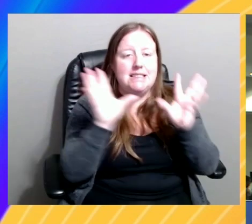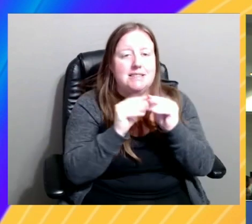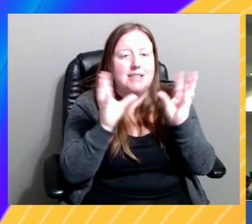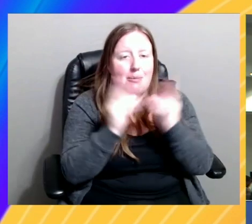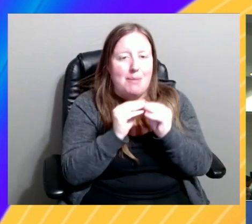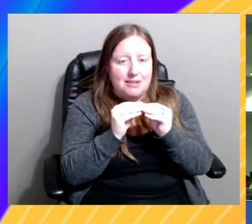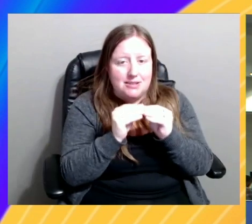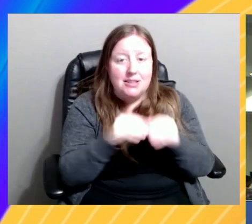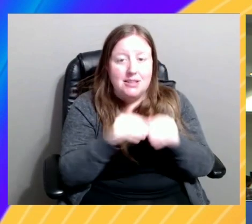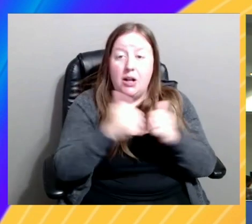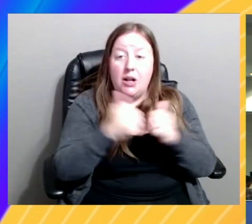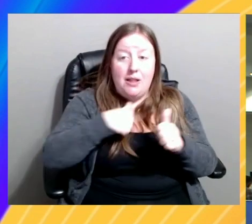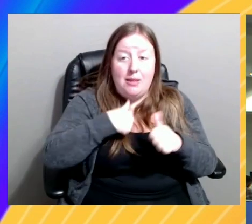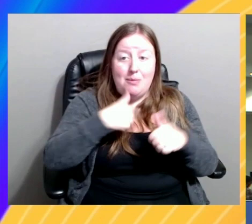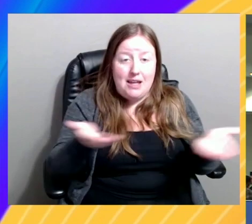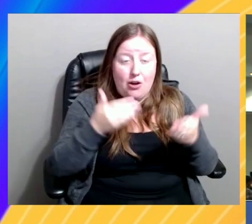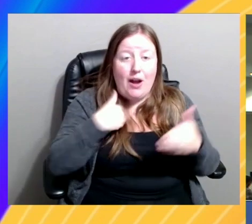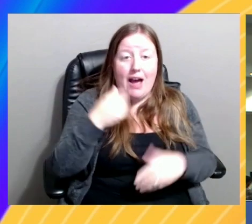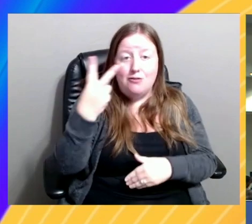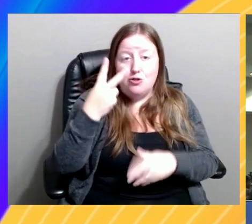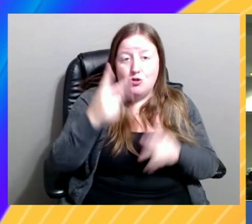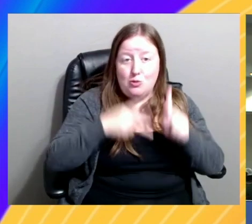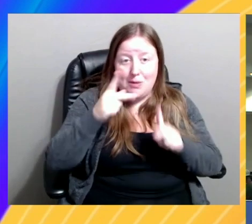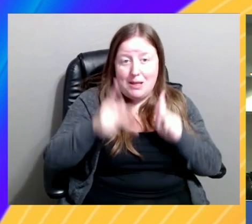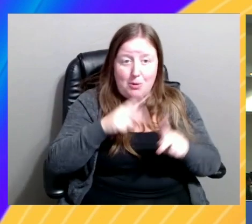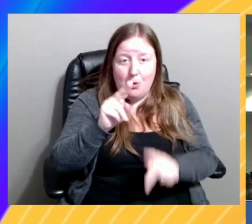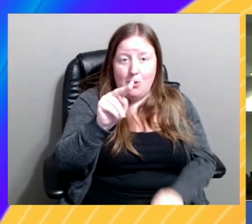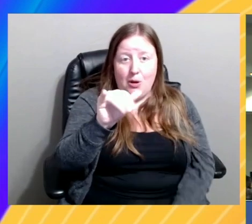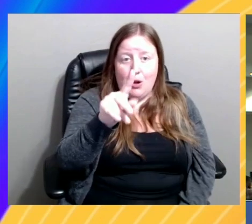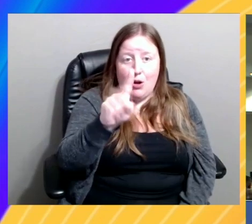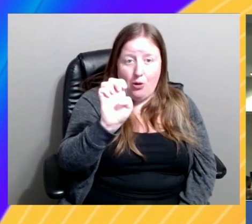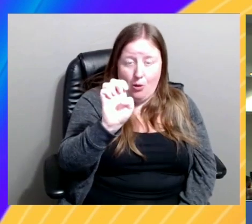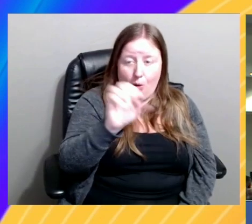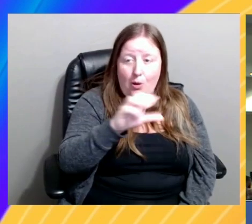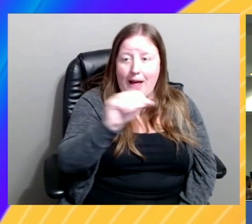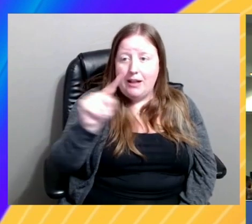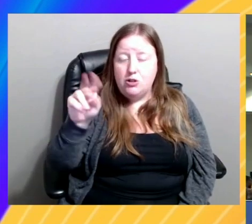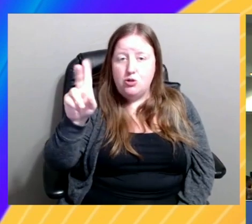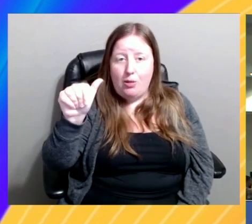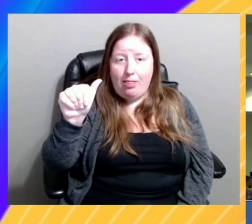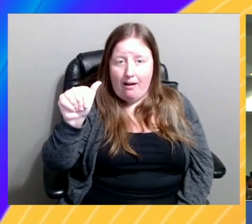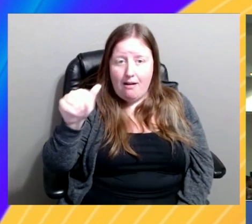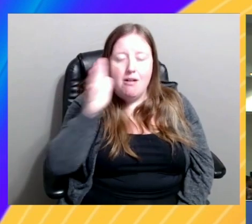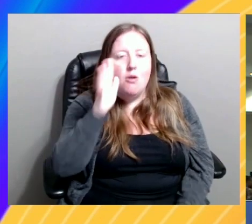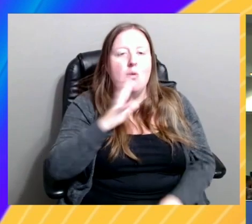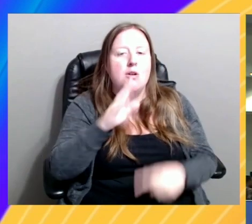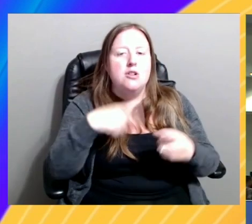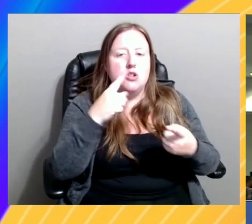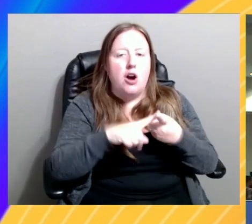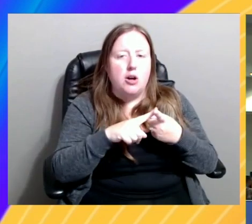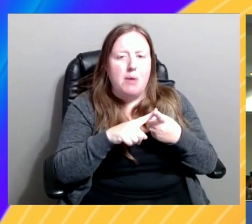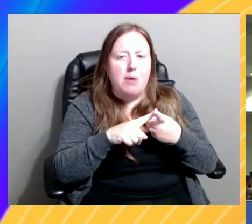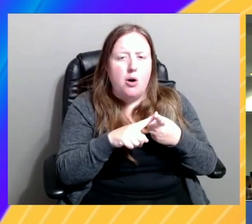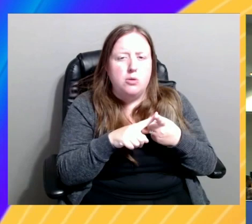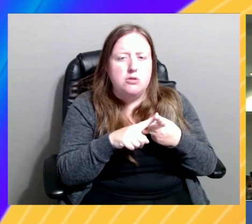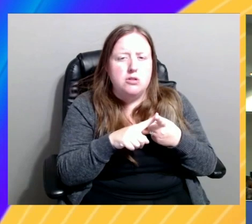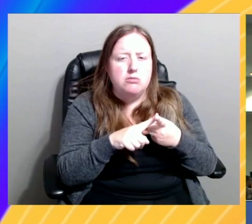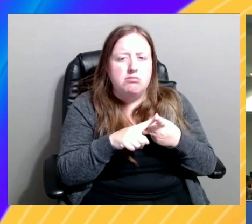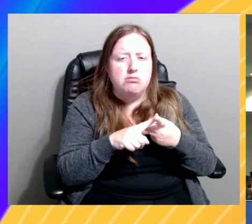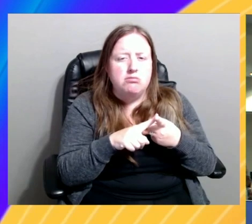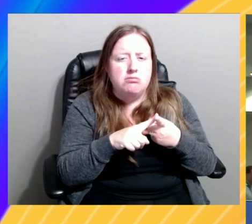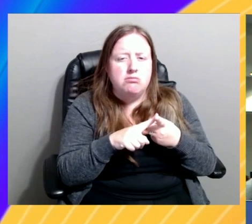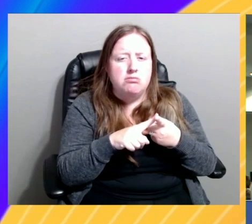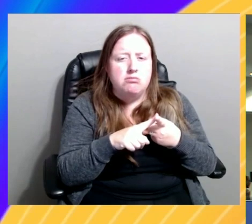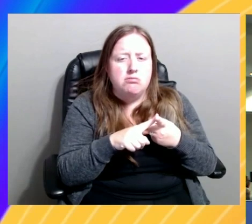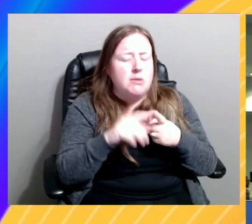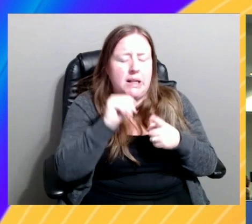me, I have two guests, Nicole and Tulip, and we're going to talk about observability, but not in